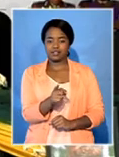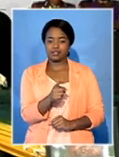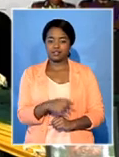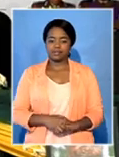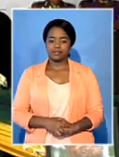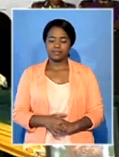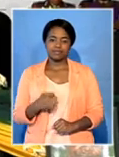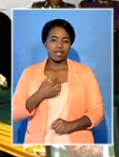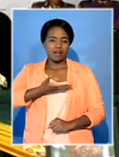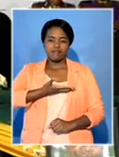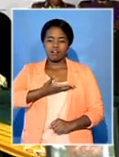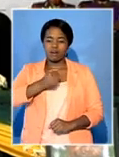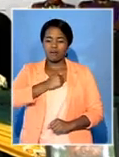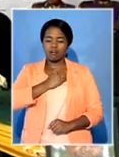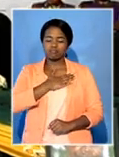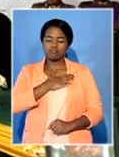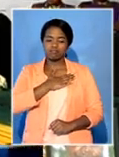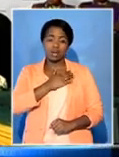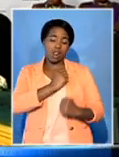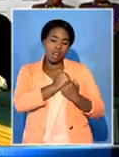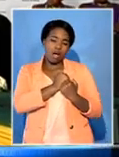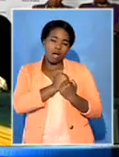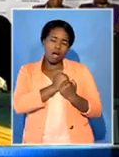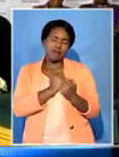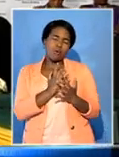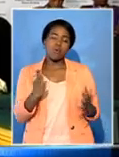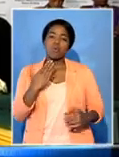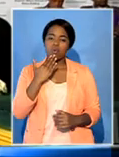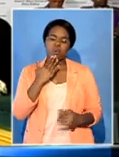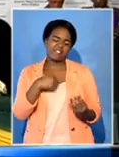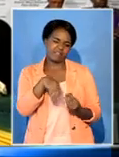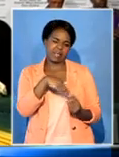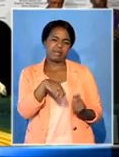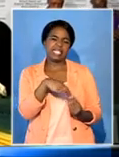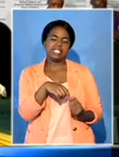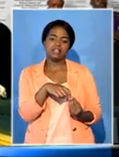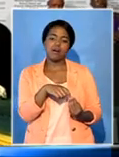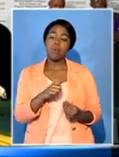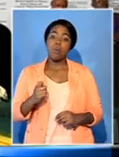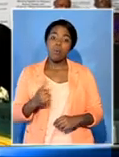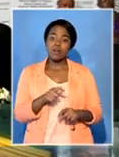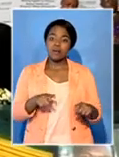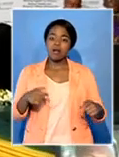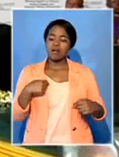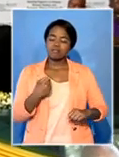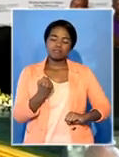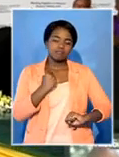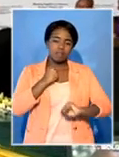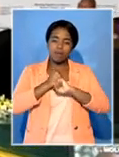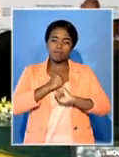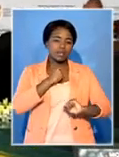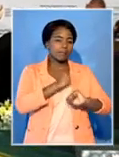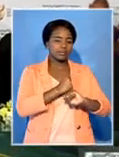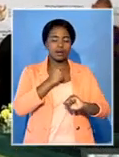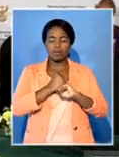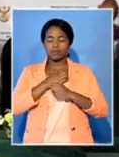Who my father loved in his heart was his family. So everybody, everybody who has been supporting us,